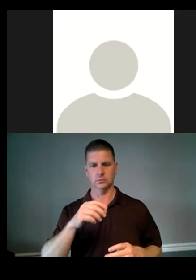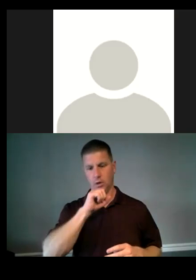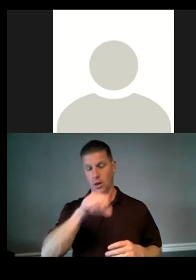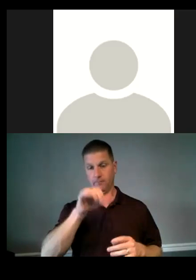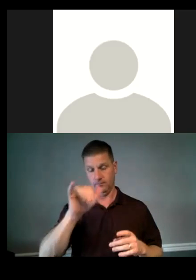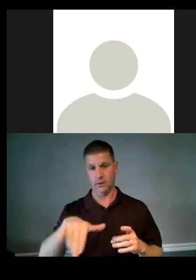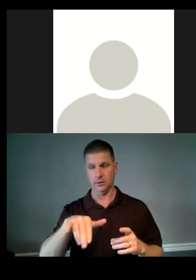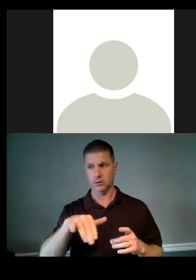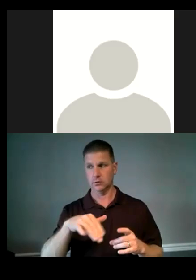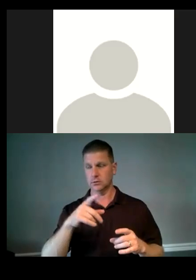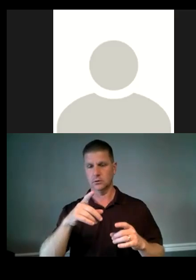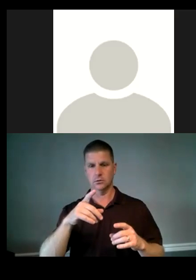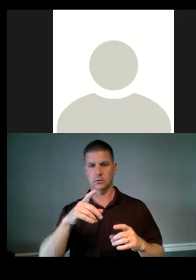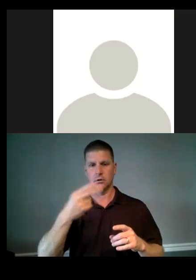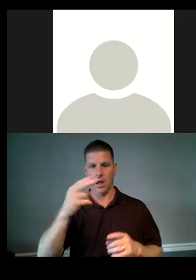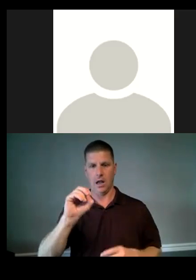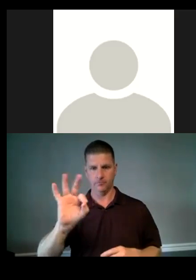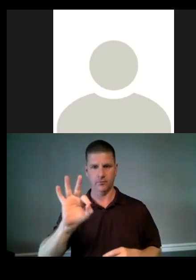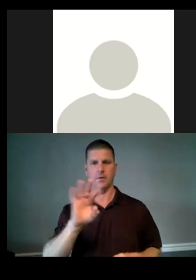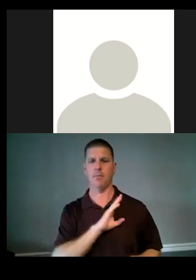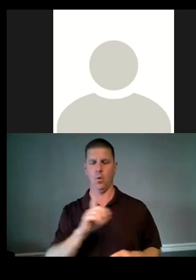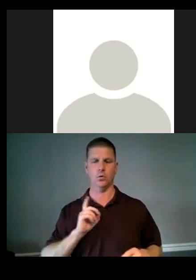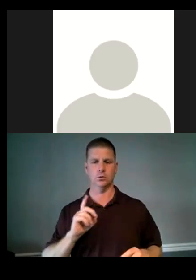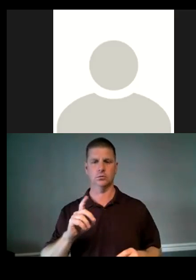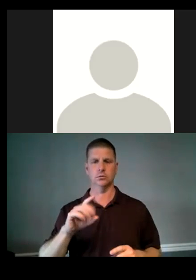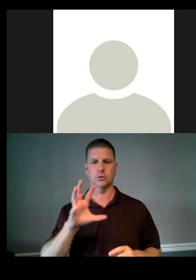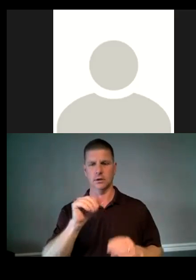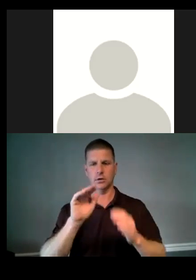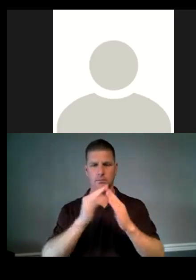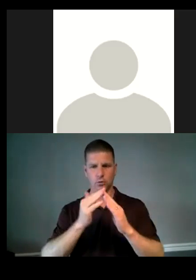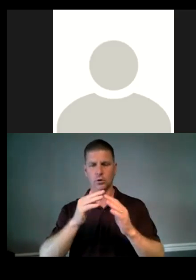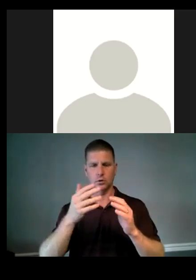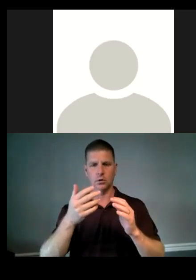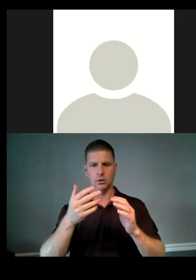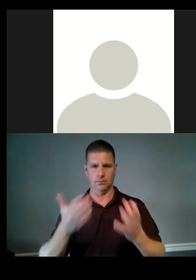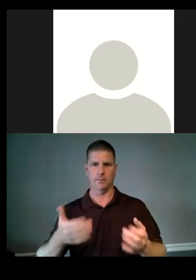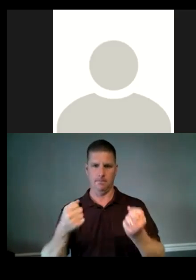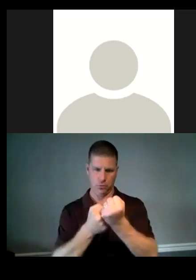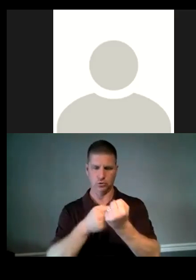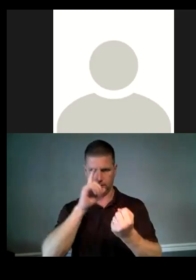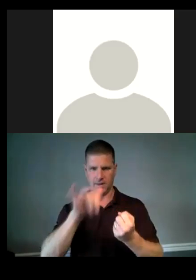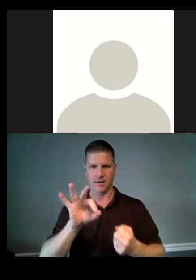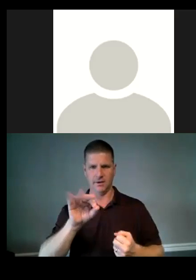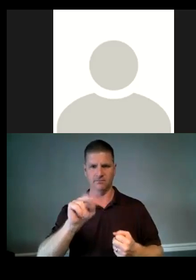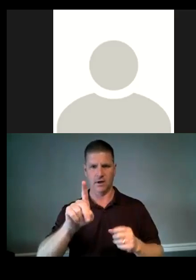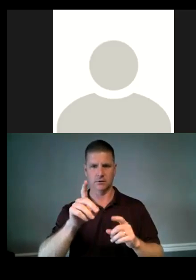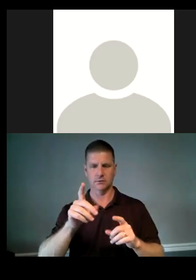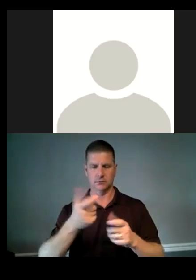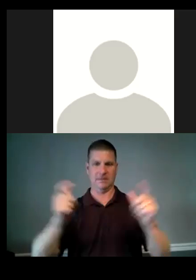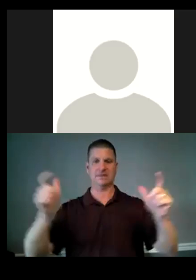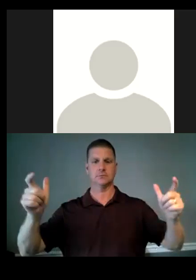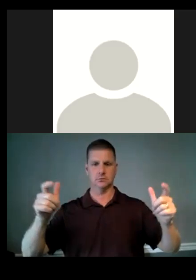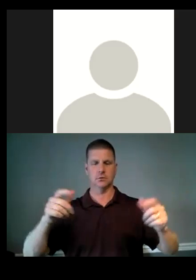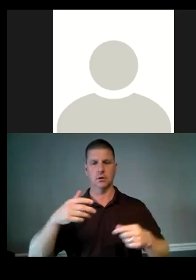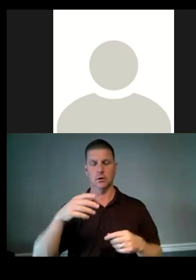uh, the housing opportunity fund board, as well as community, um, have really pushed for that fund to be expanded because while it's, you know,